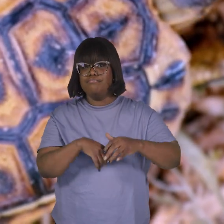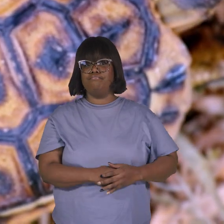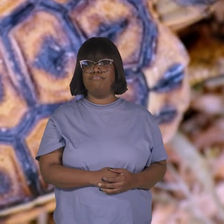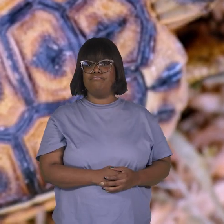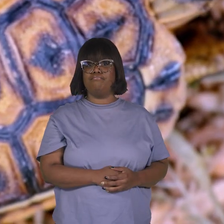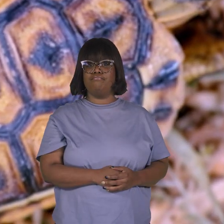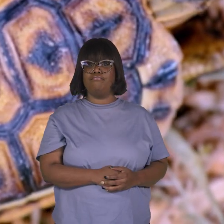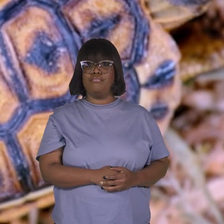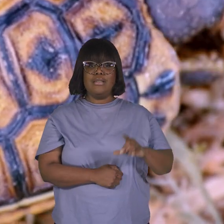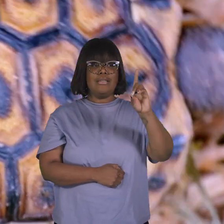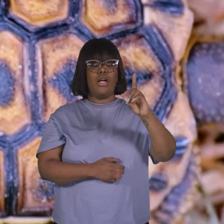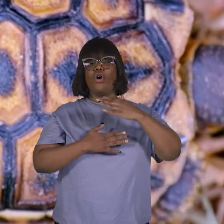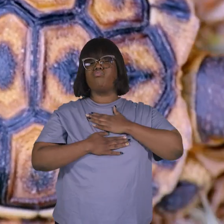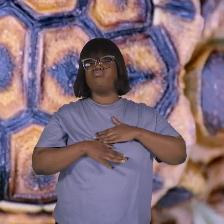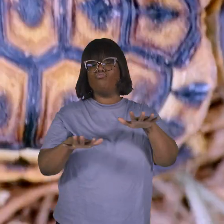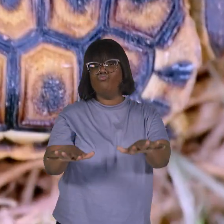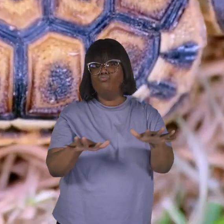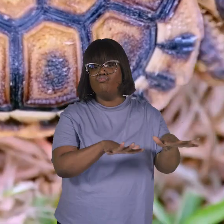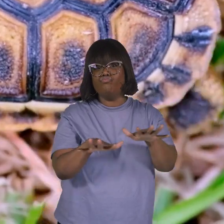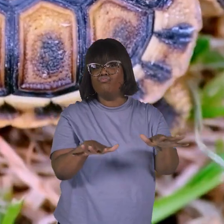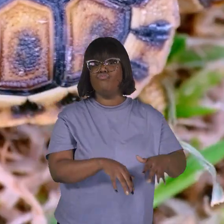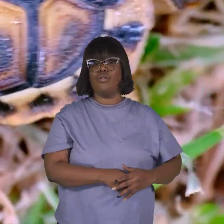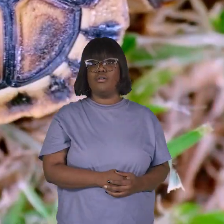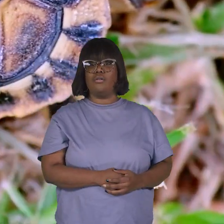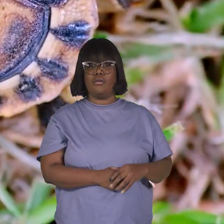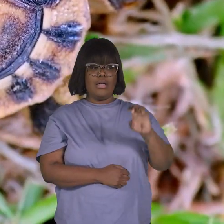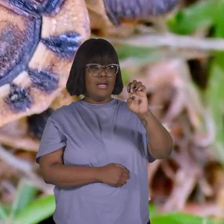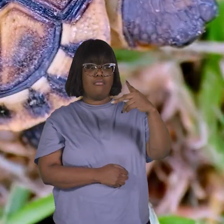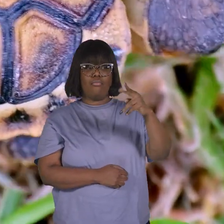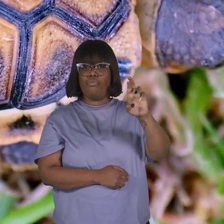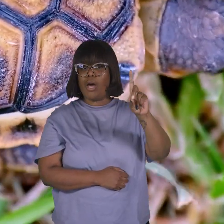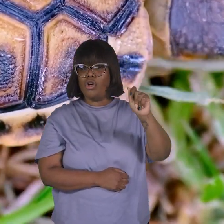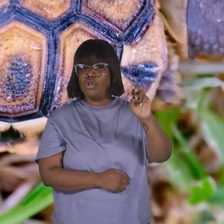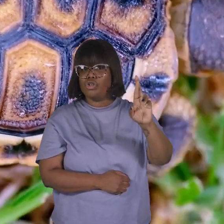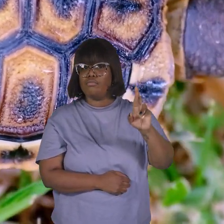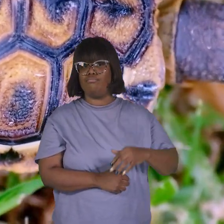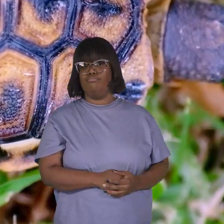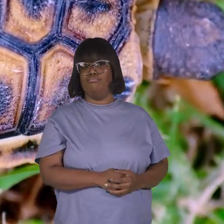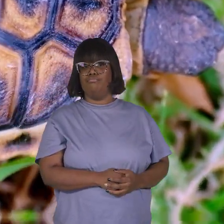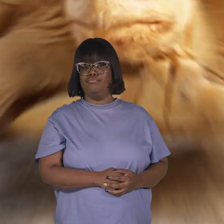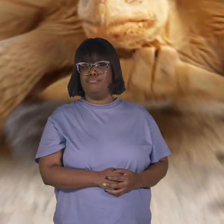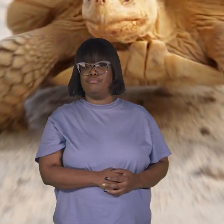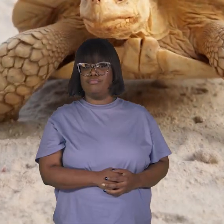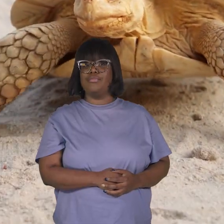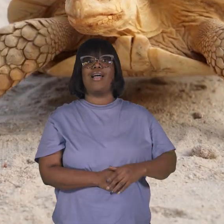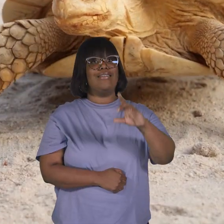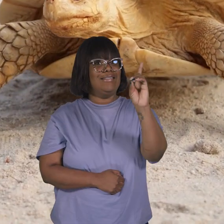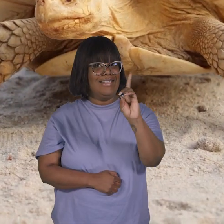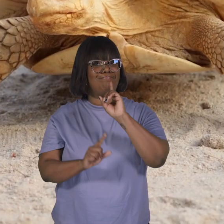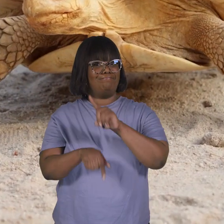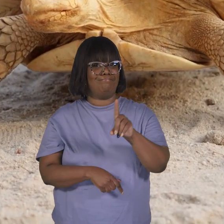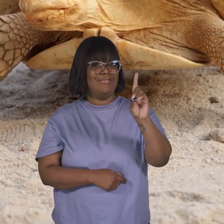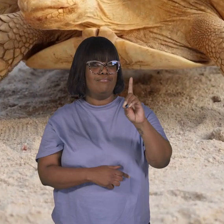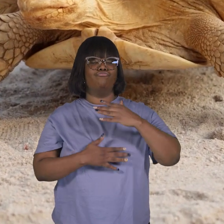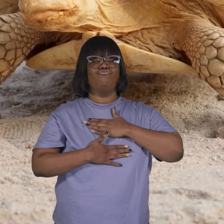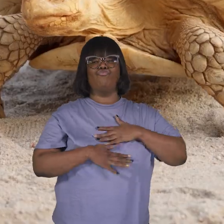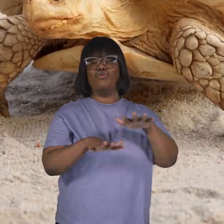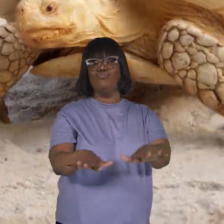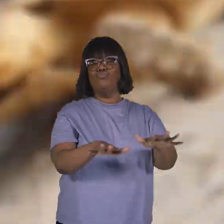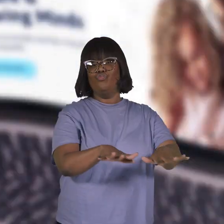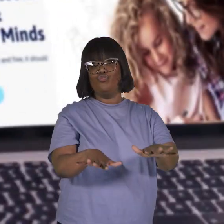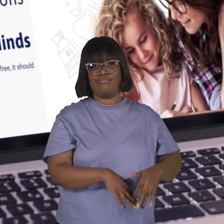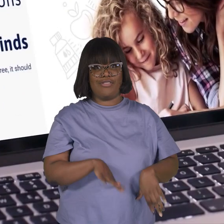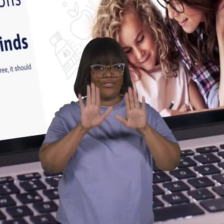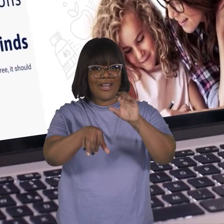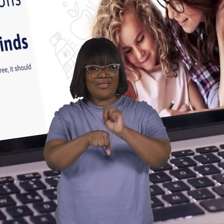leisurely. E, predator. D, leisurely. Excellent work, tortoise experts.